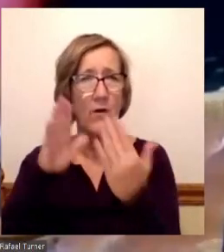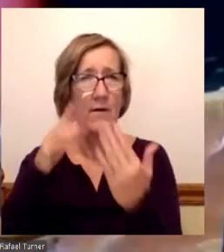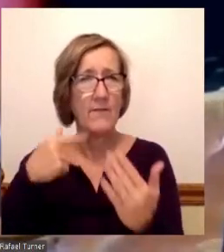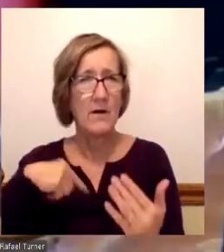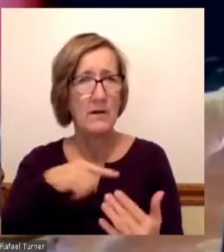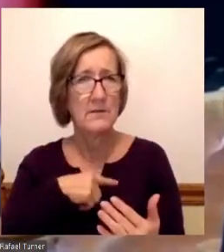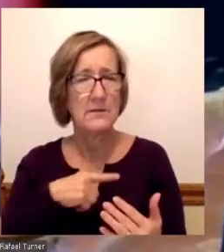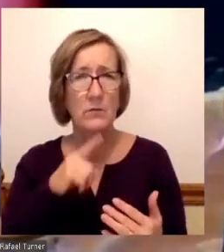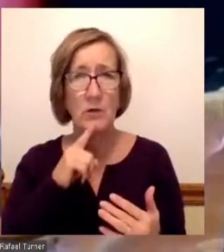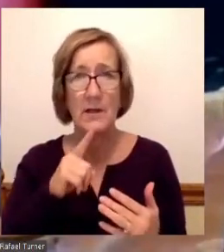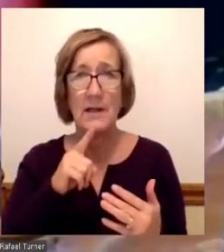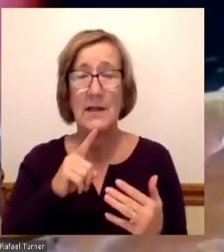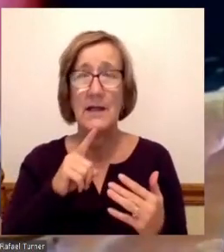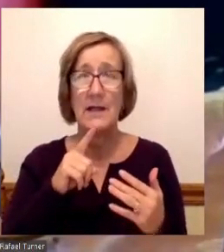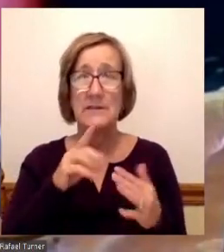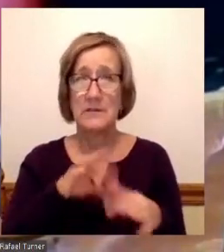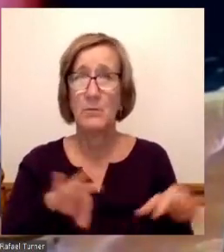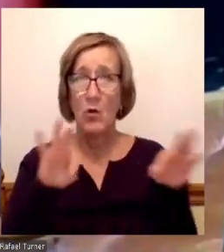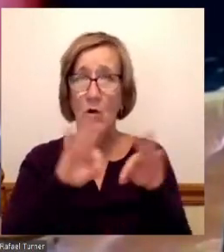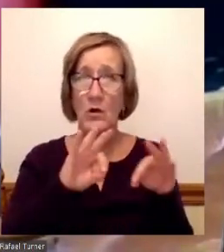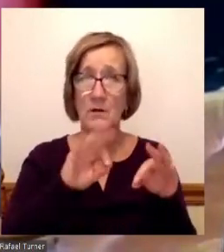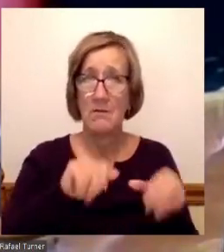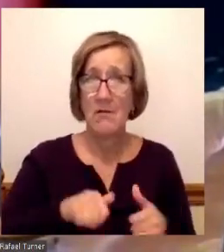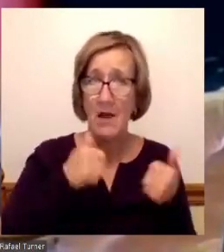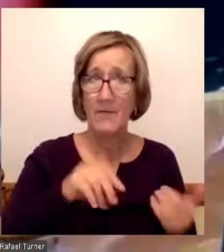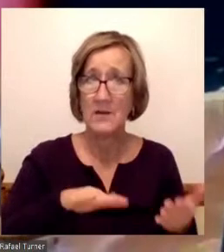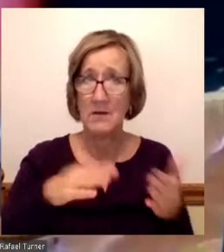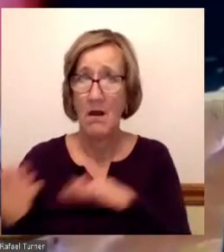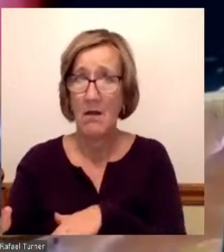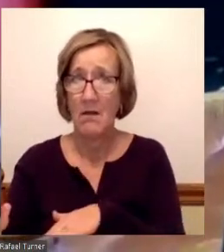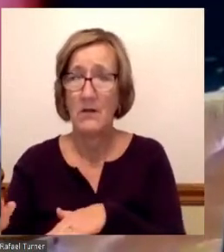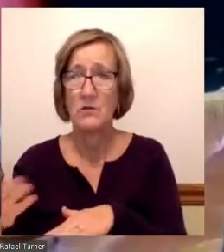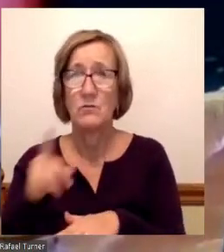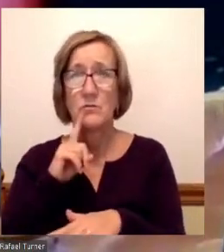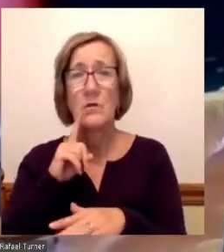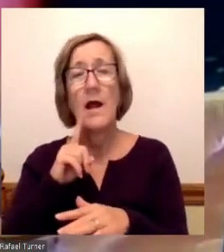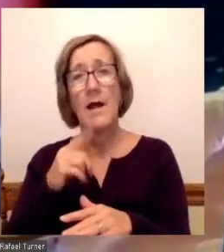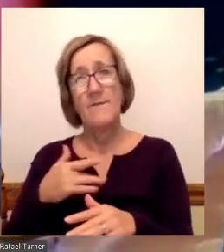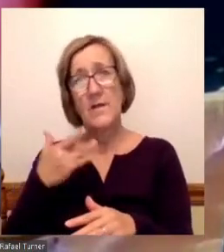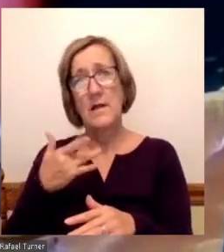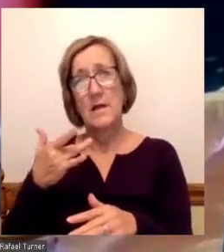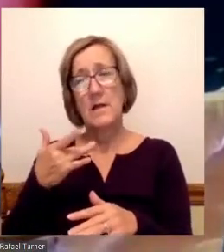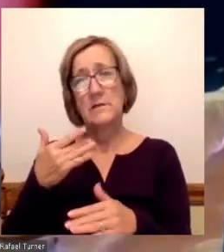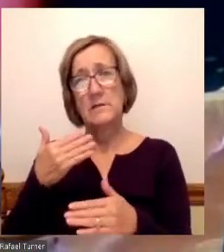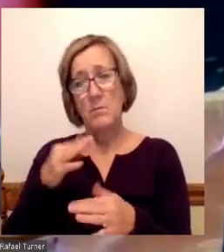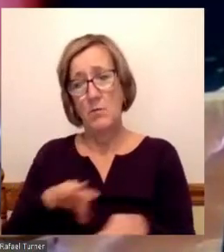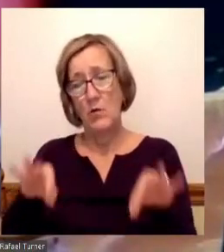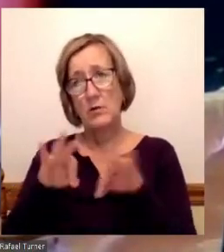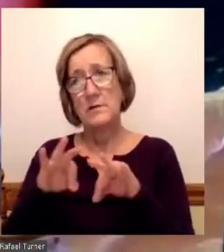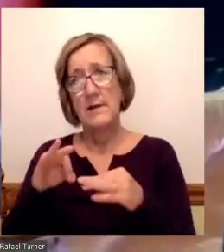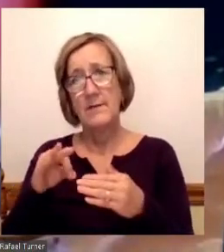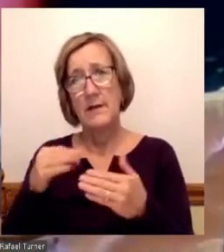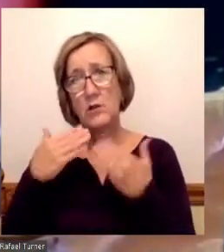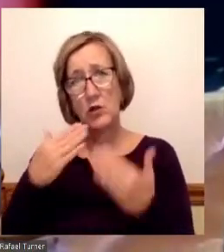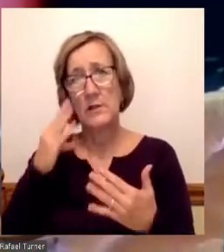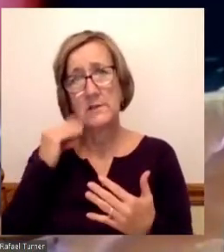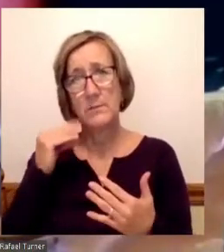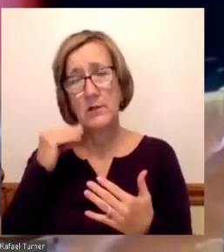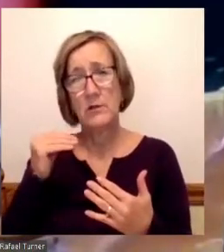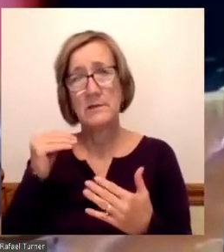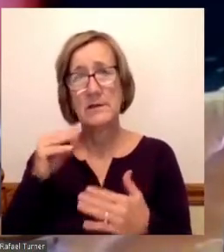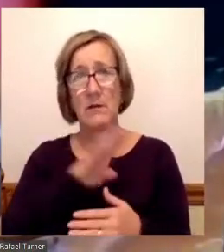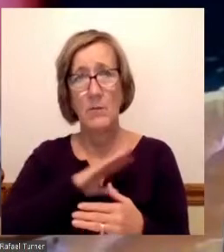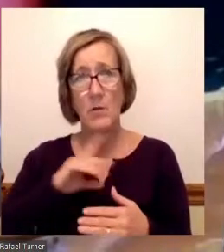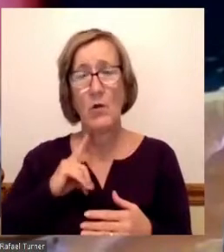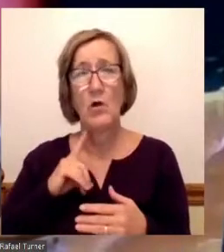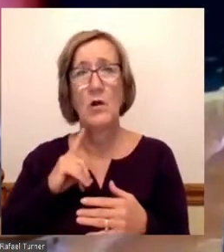life and death. So I think it's important to have that lived experience on our board and to be represented and have a seat at the